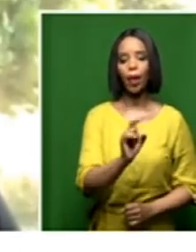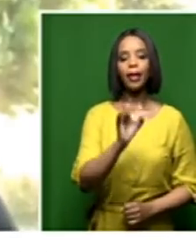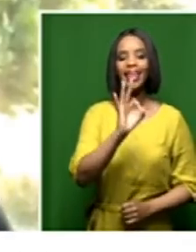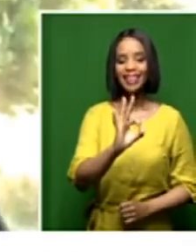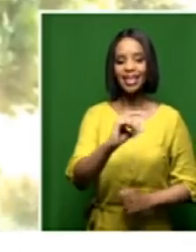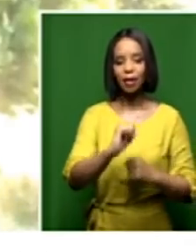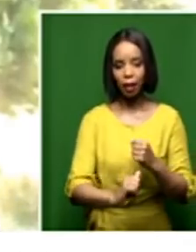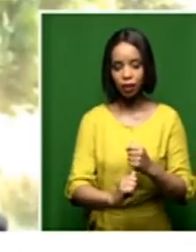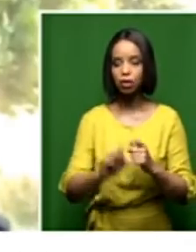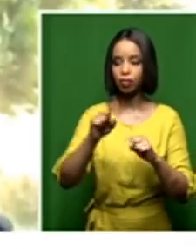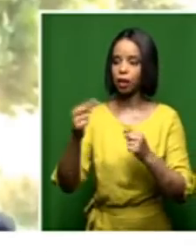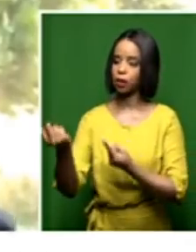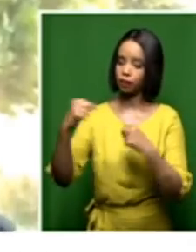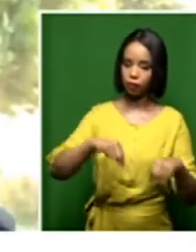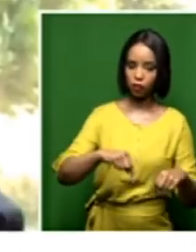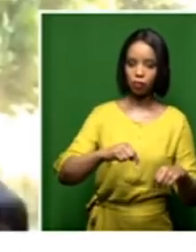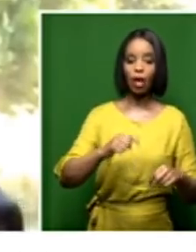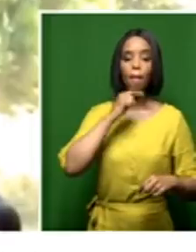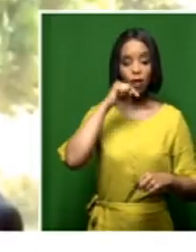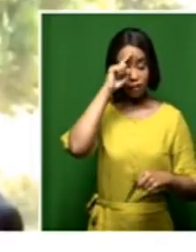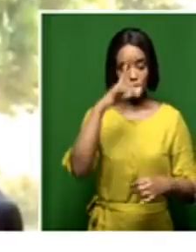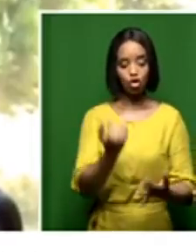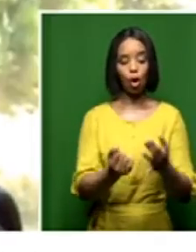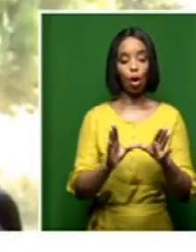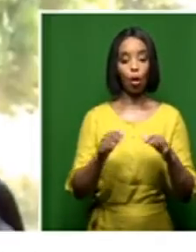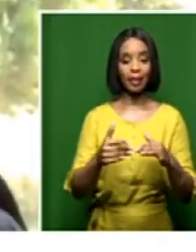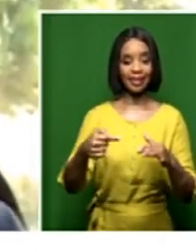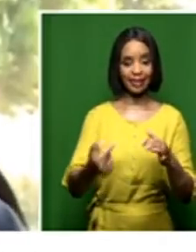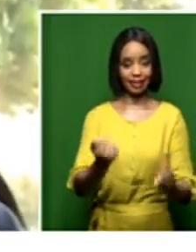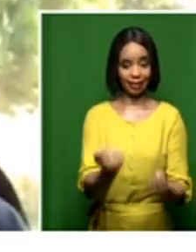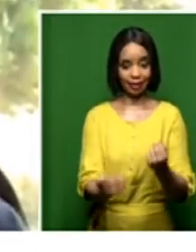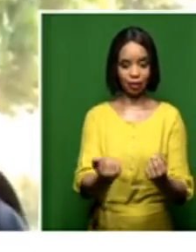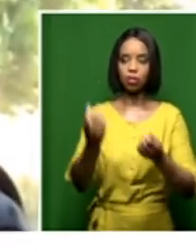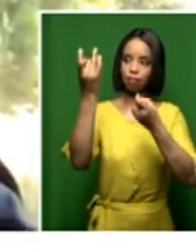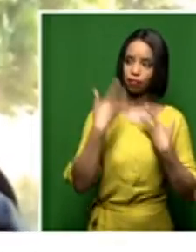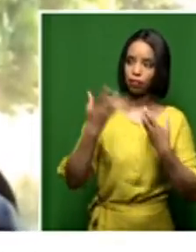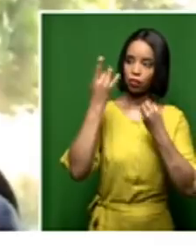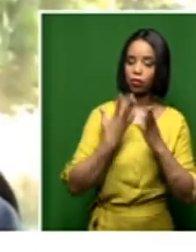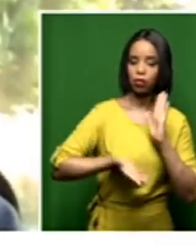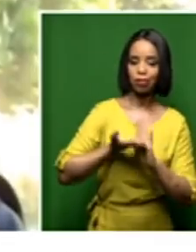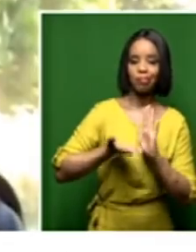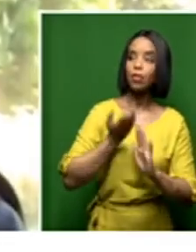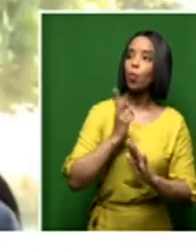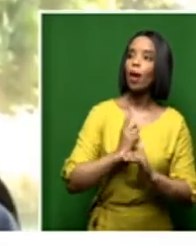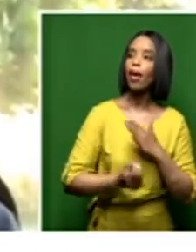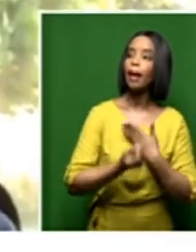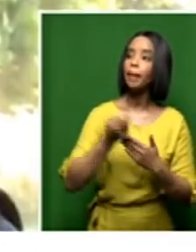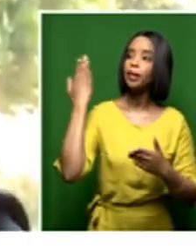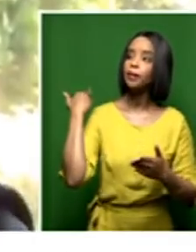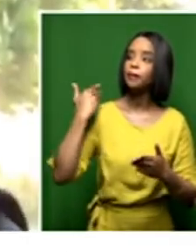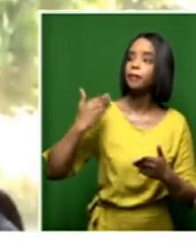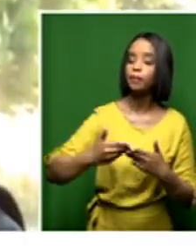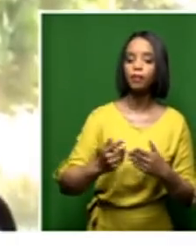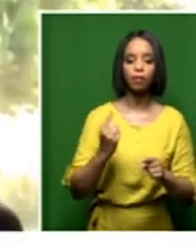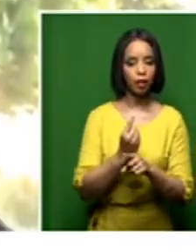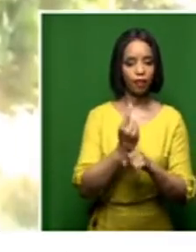she must come in front of us, so that together with her, we walked through the kind of progress that is there or